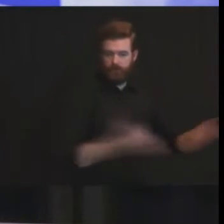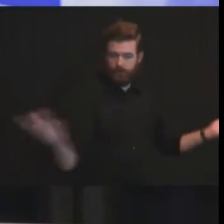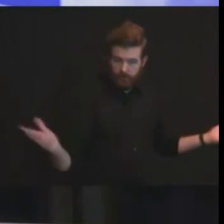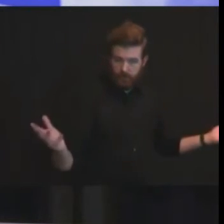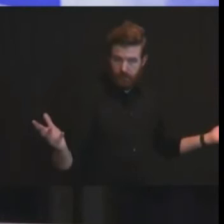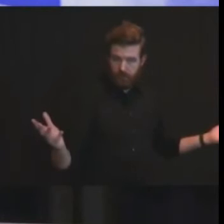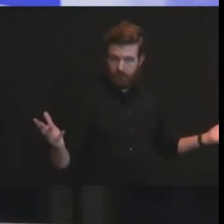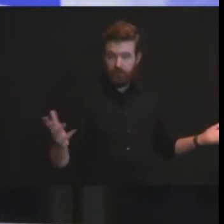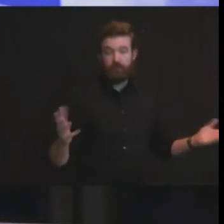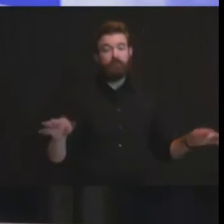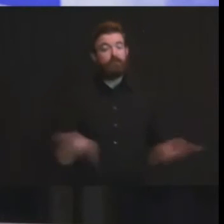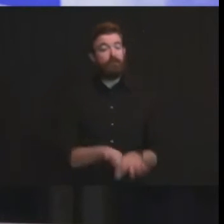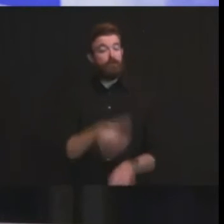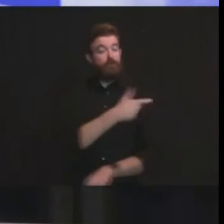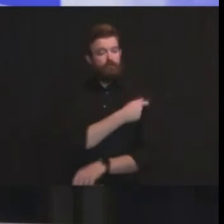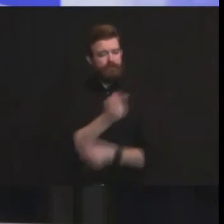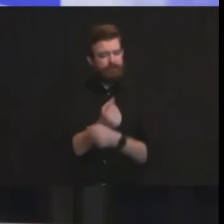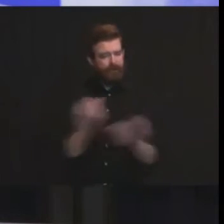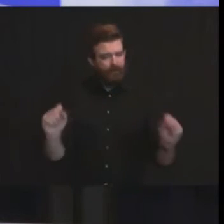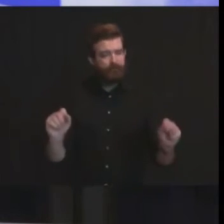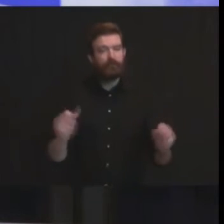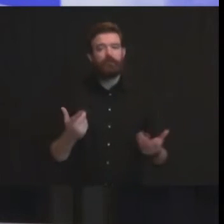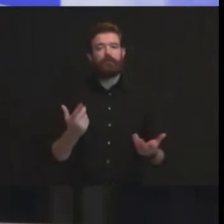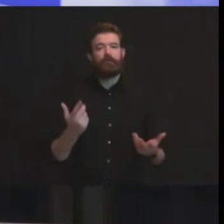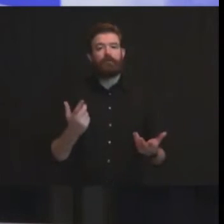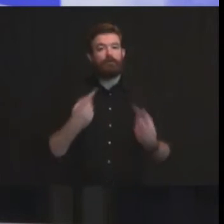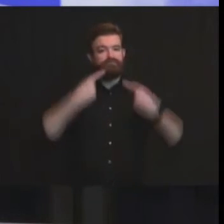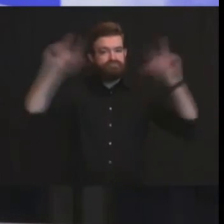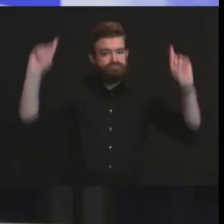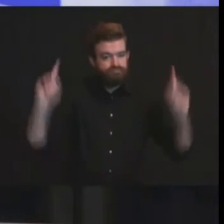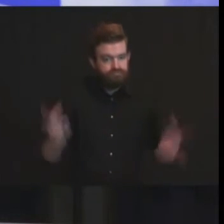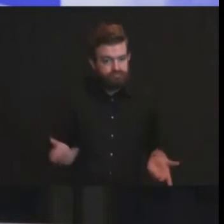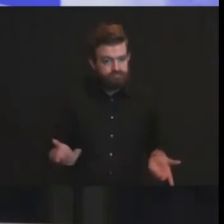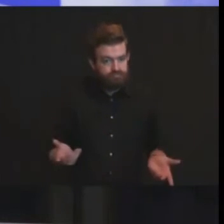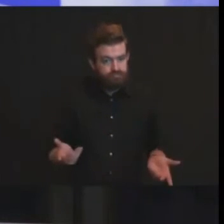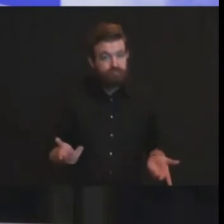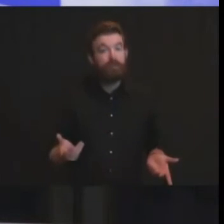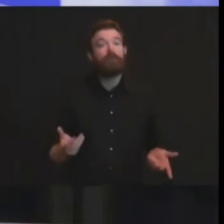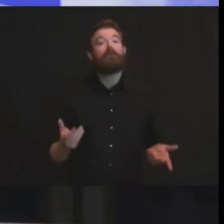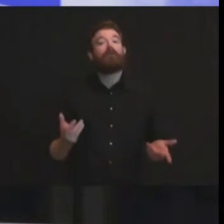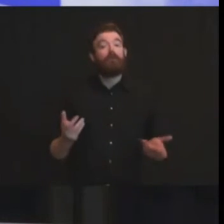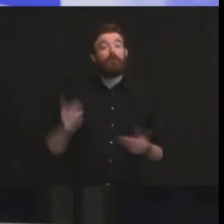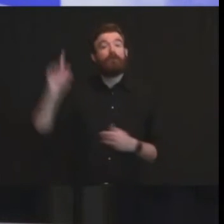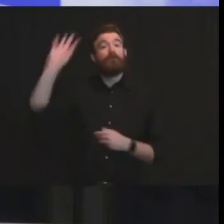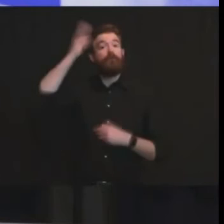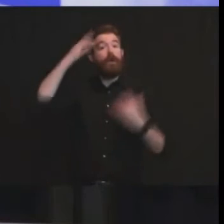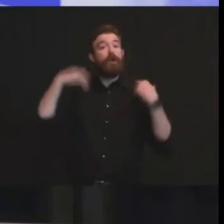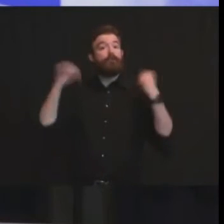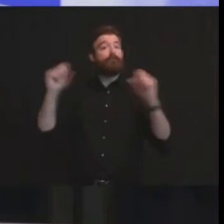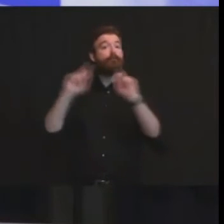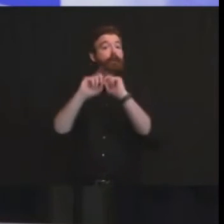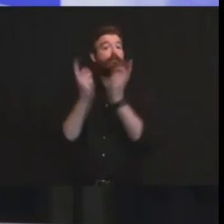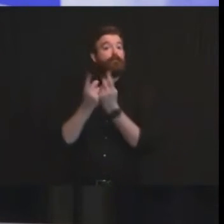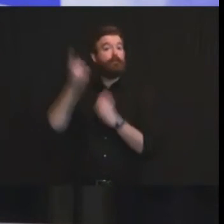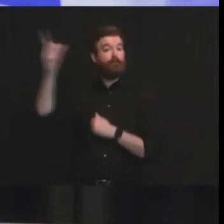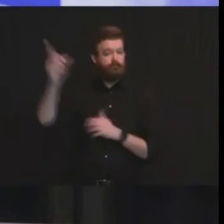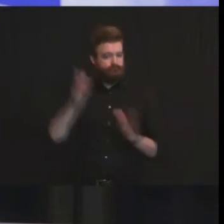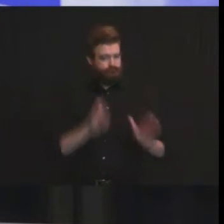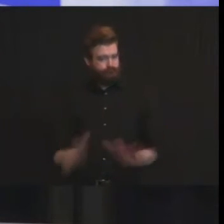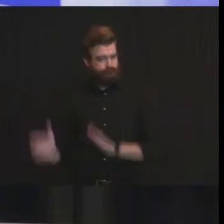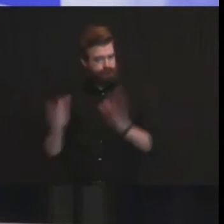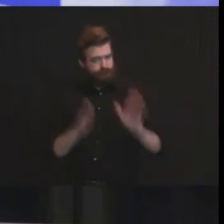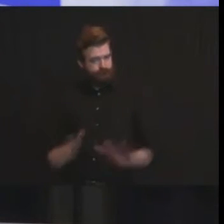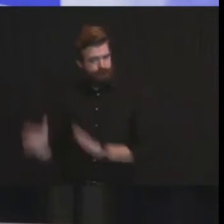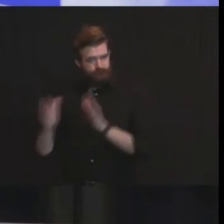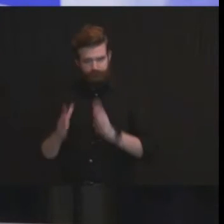health is working with many other state federal and local agencies to plan for a fast and equitable distribution of the